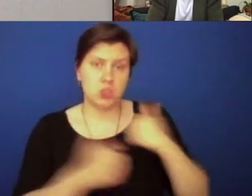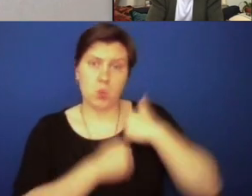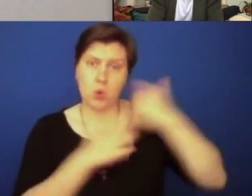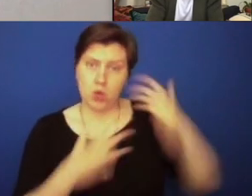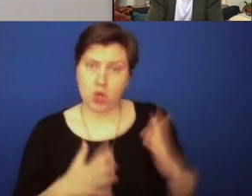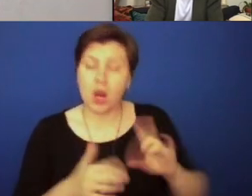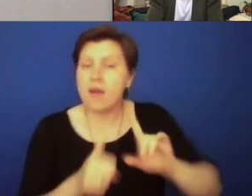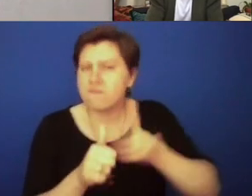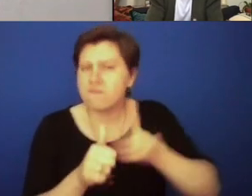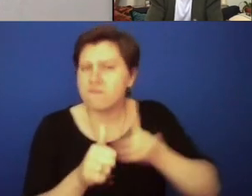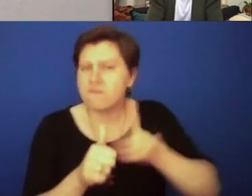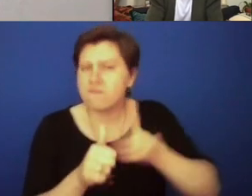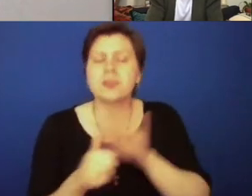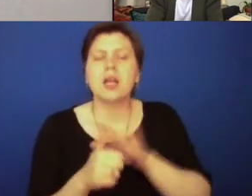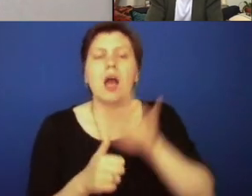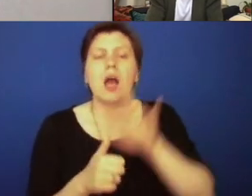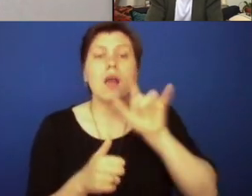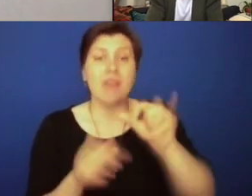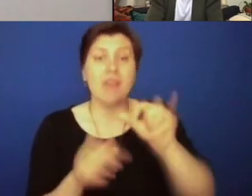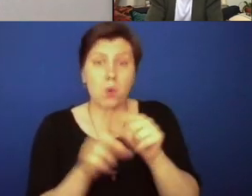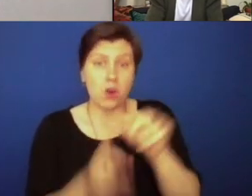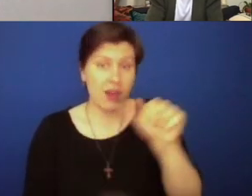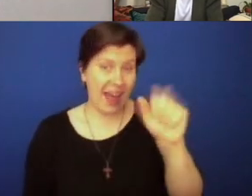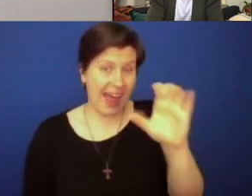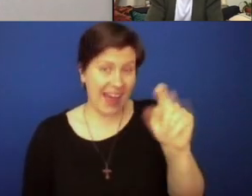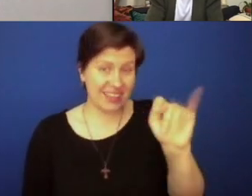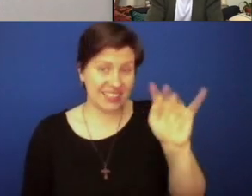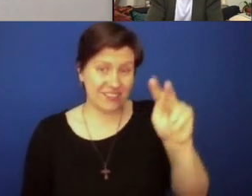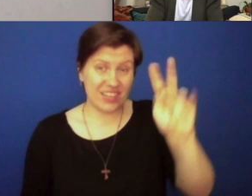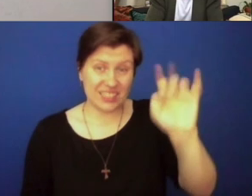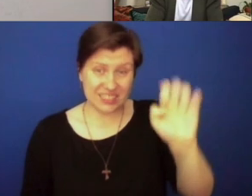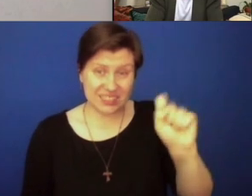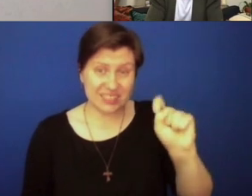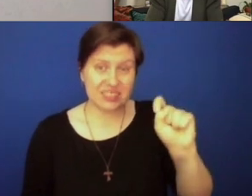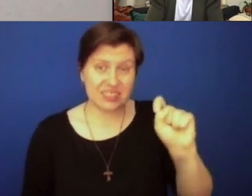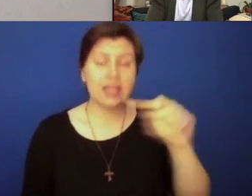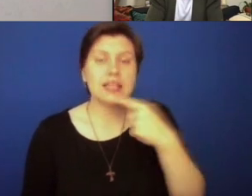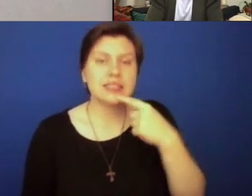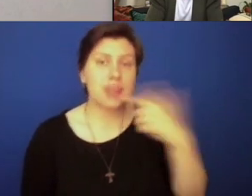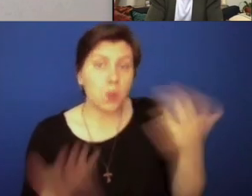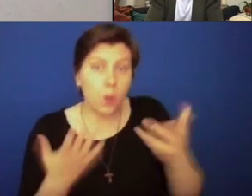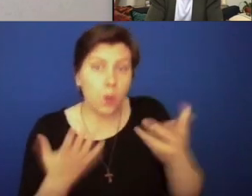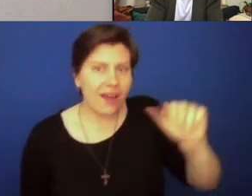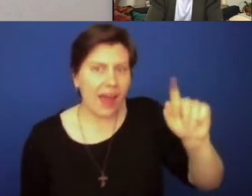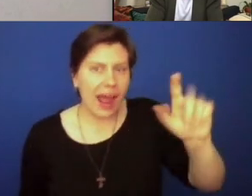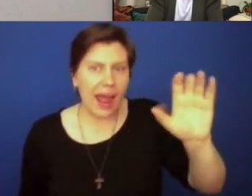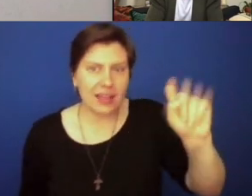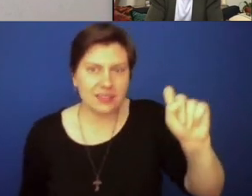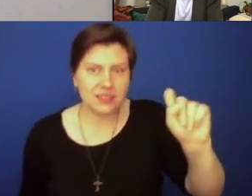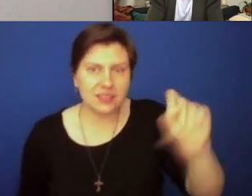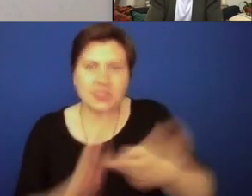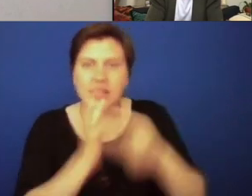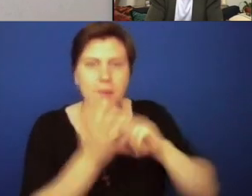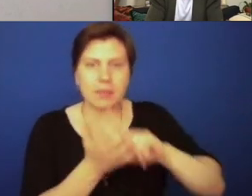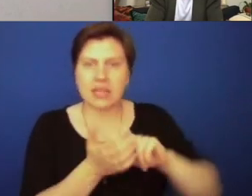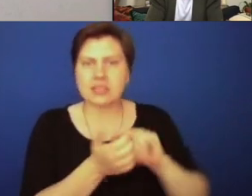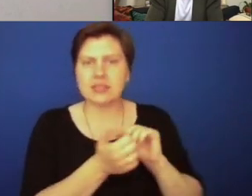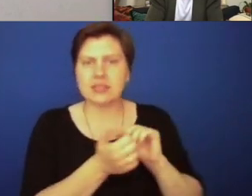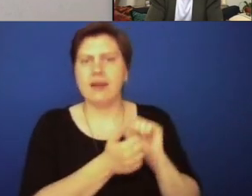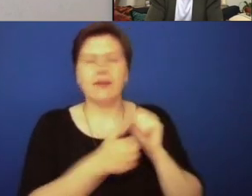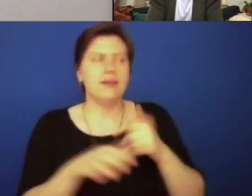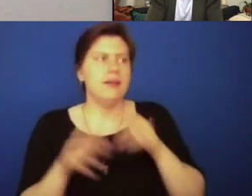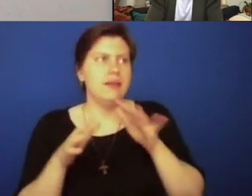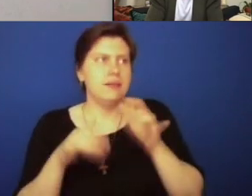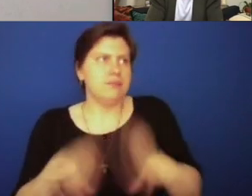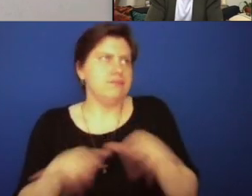word activist or activism, the prefix is act. So that requires not being passive and